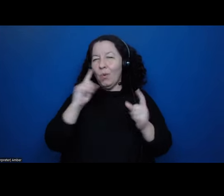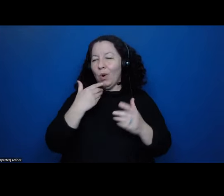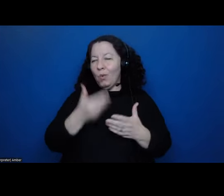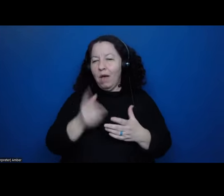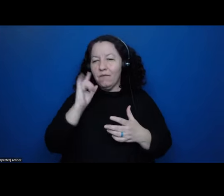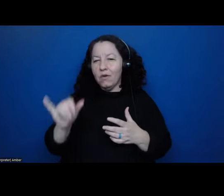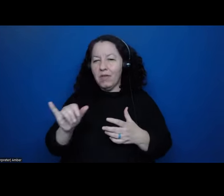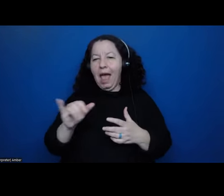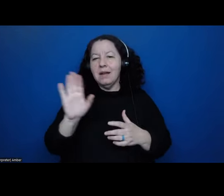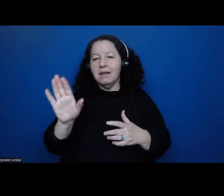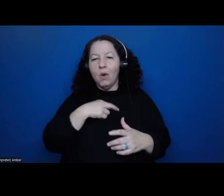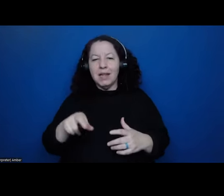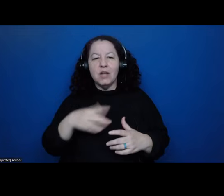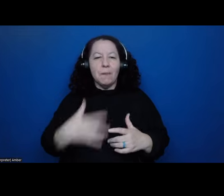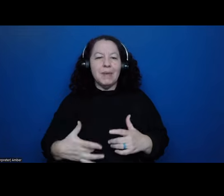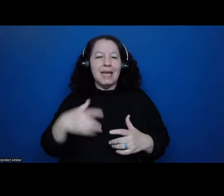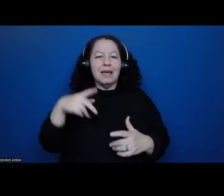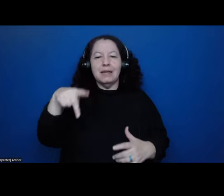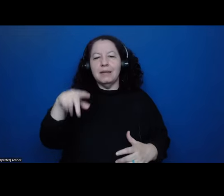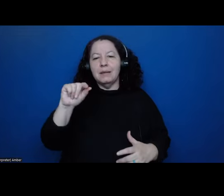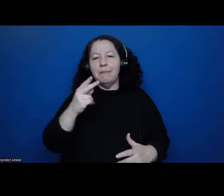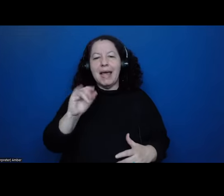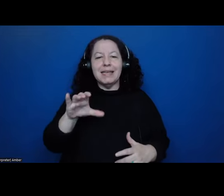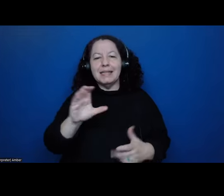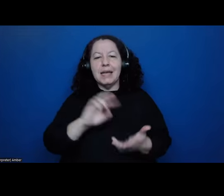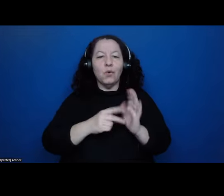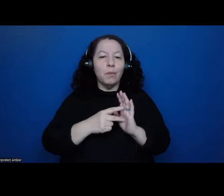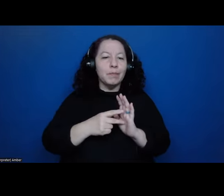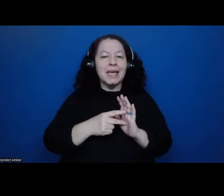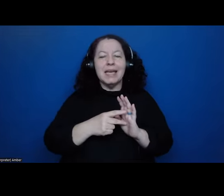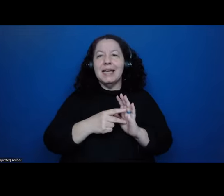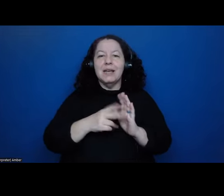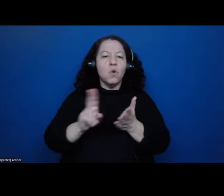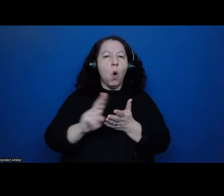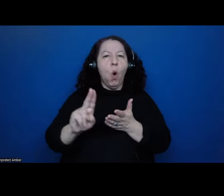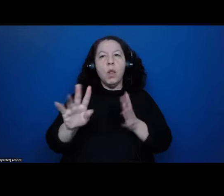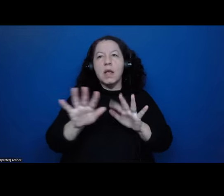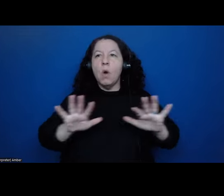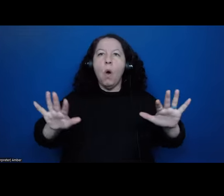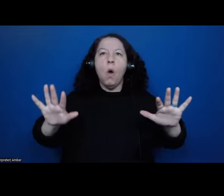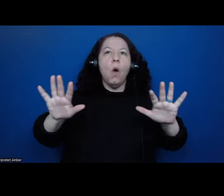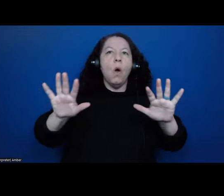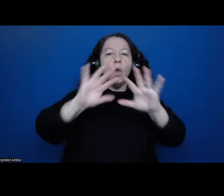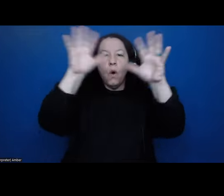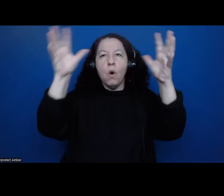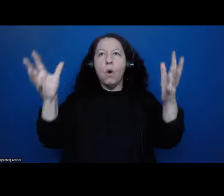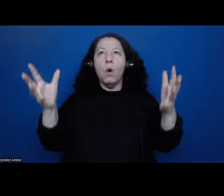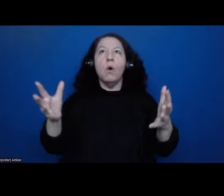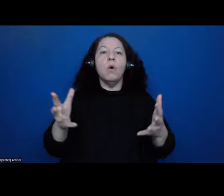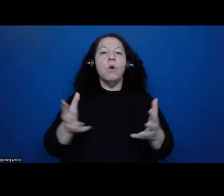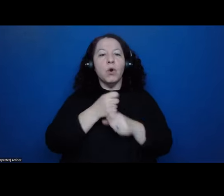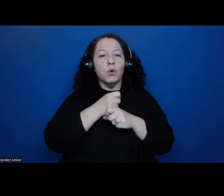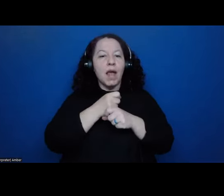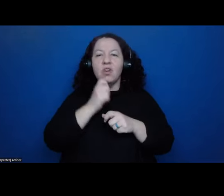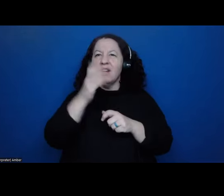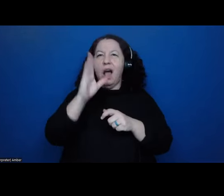religion was pantheistic, you know, the sacredness permeated the universe and creation. Gods weren't outside of that.